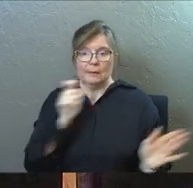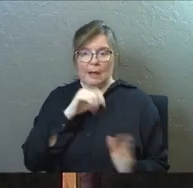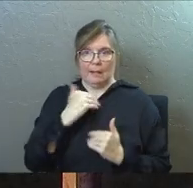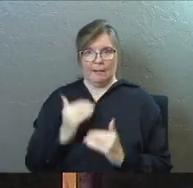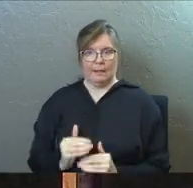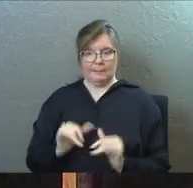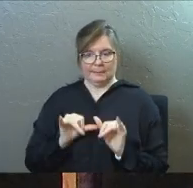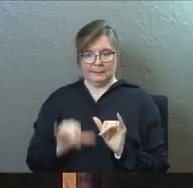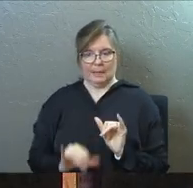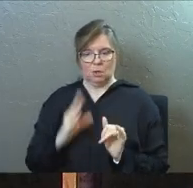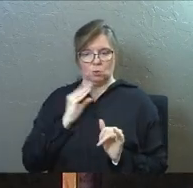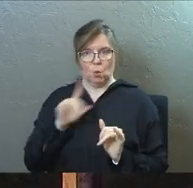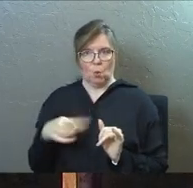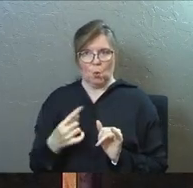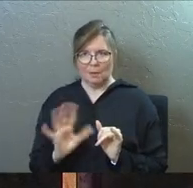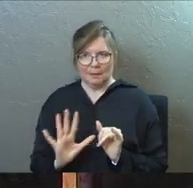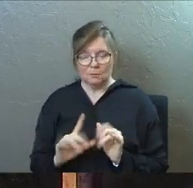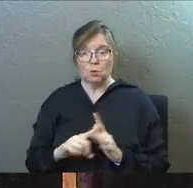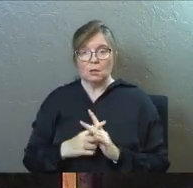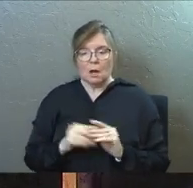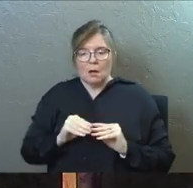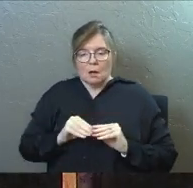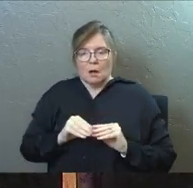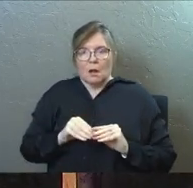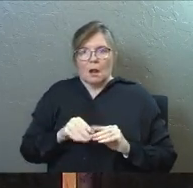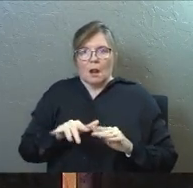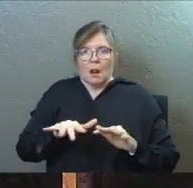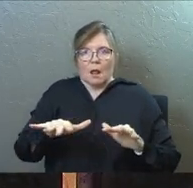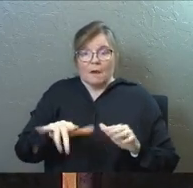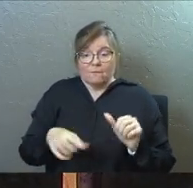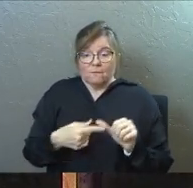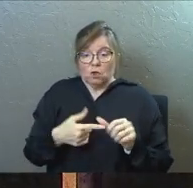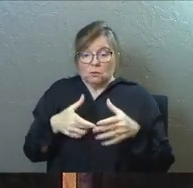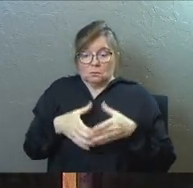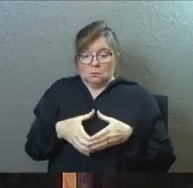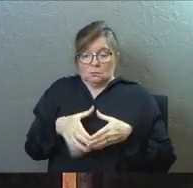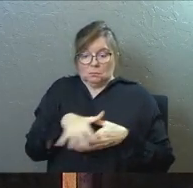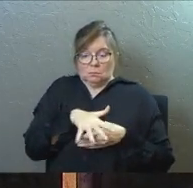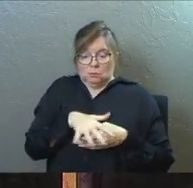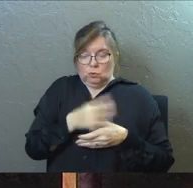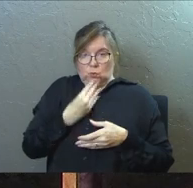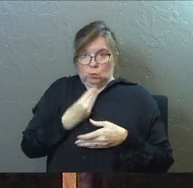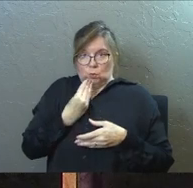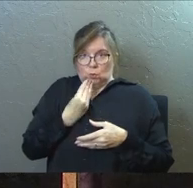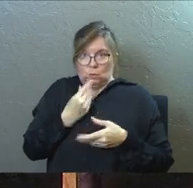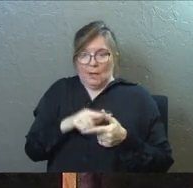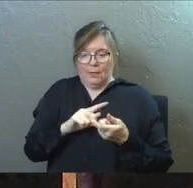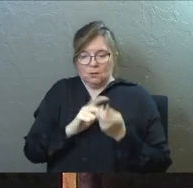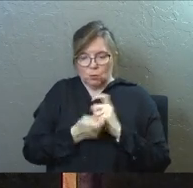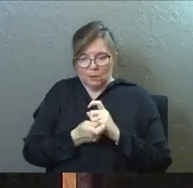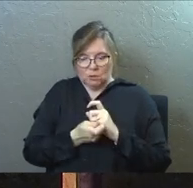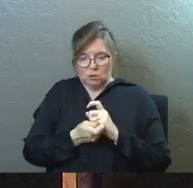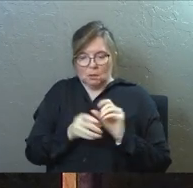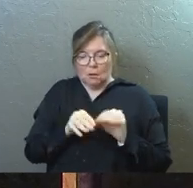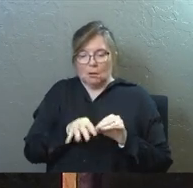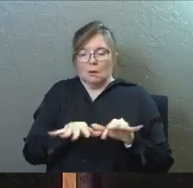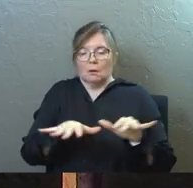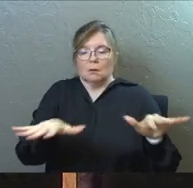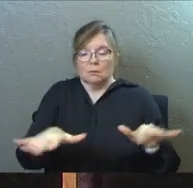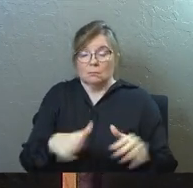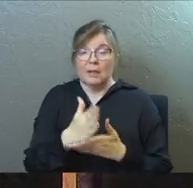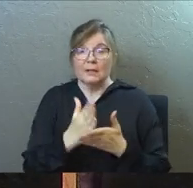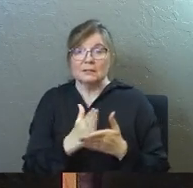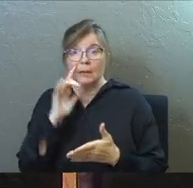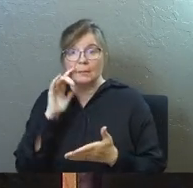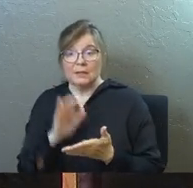and so they're starting to push it first just to the Jews, but then they're going to switch, verse 20, however, some of the